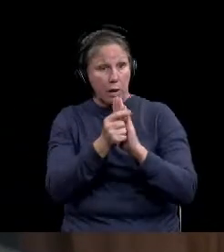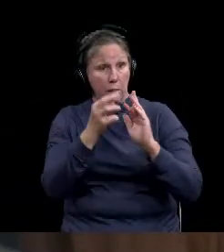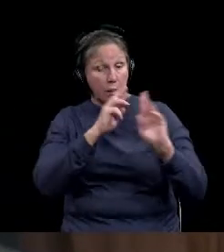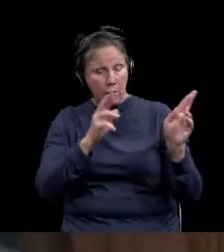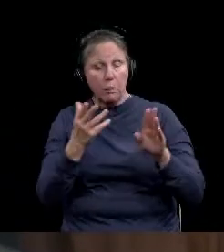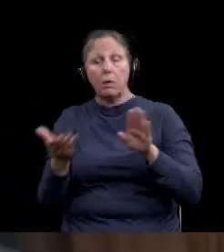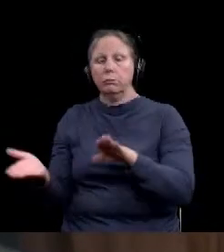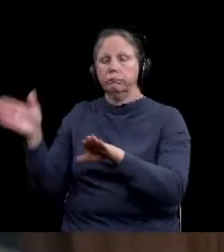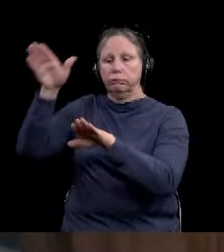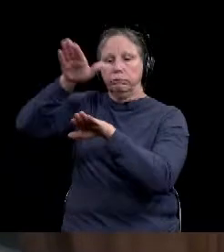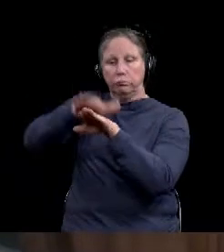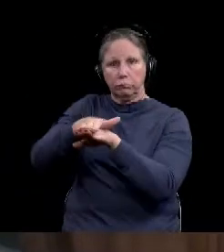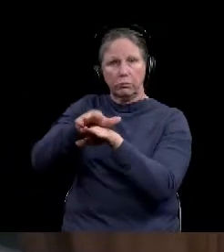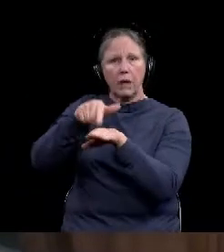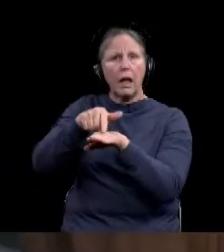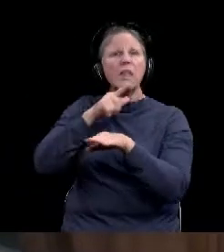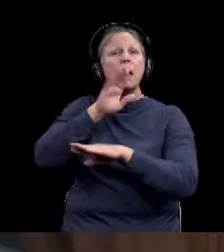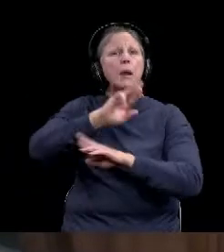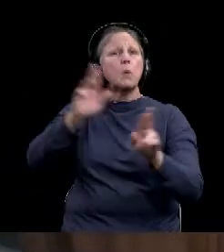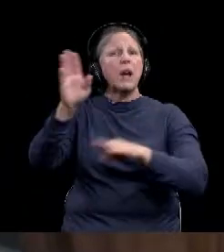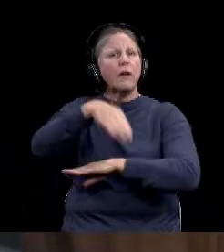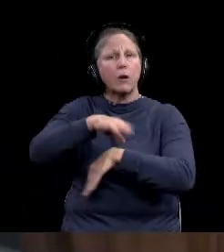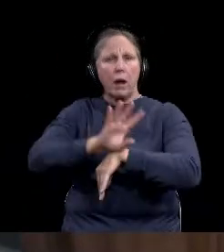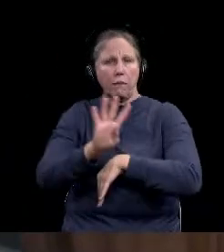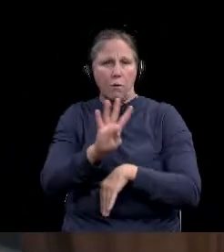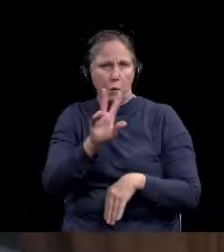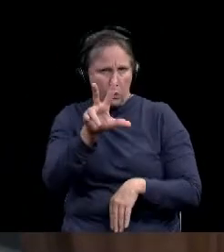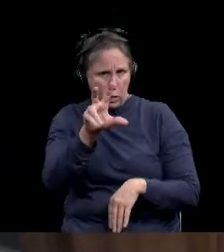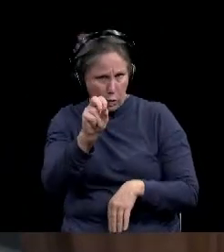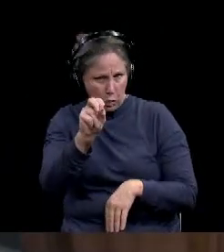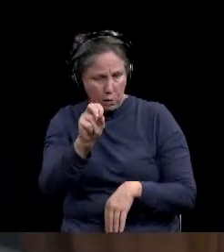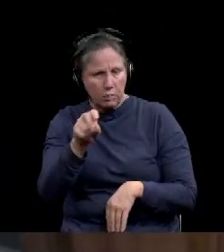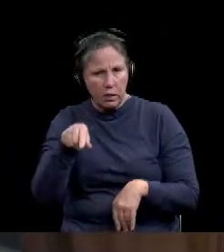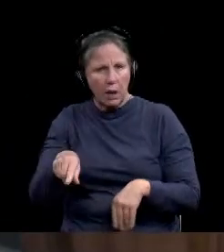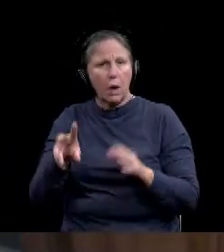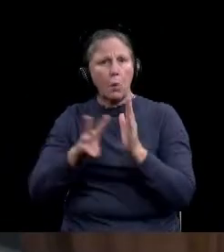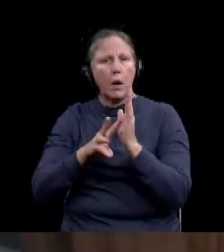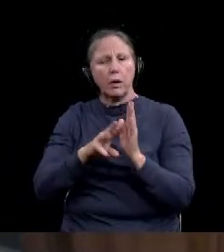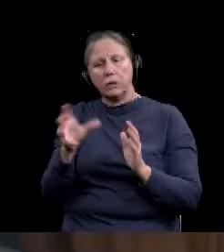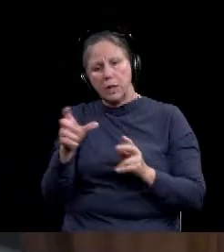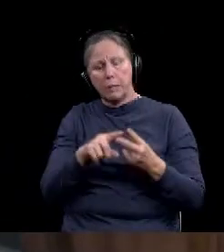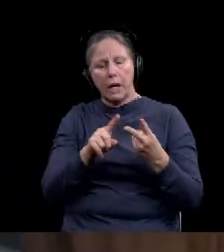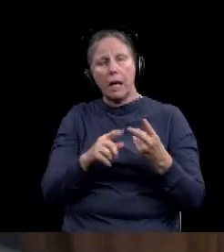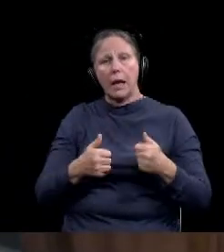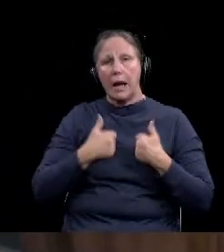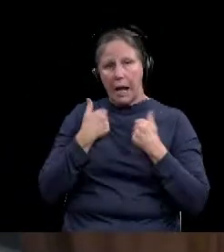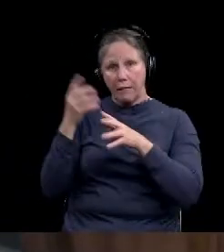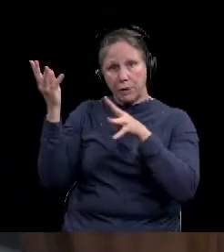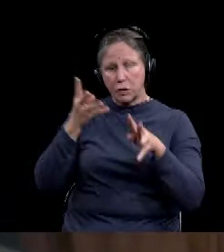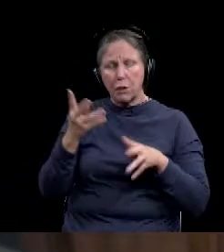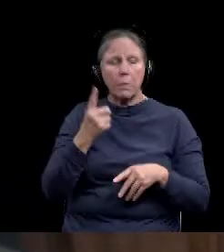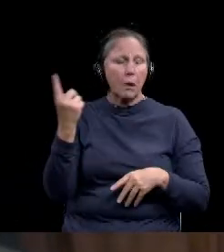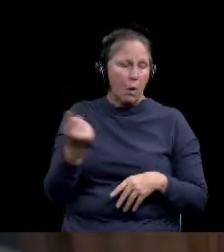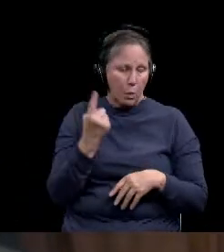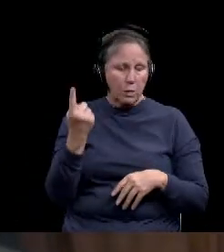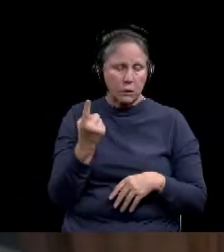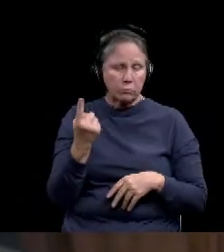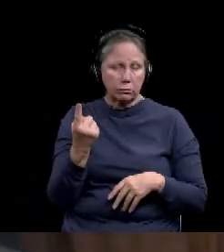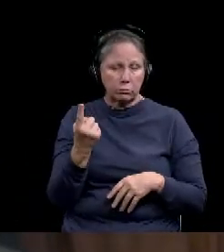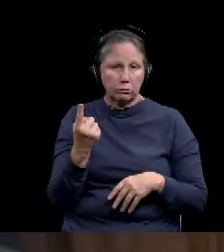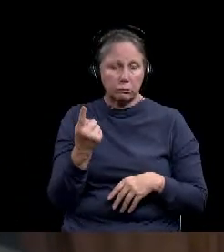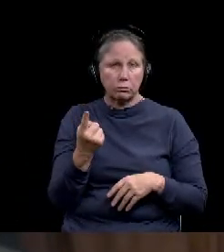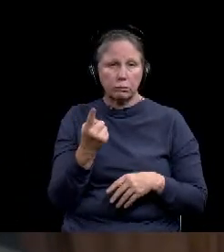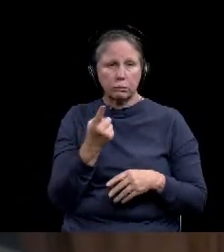this press conference and it will be airing this afternoon at 4 30 here on our Waco City cable channel and our live stream and always such a such a